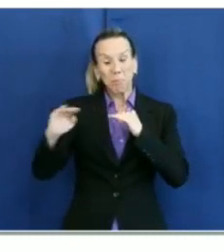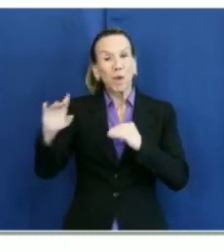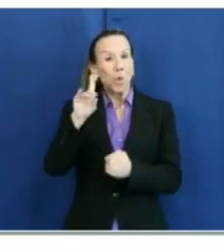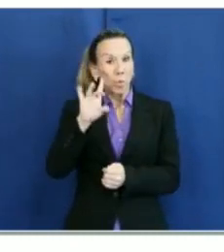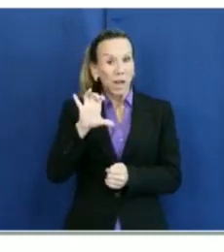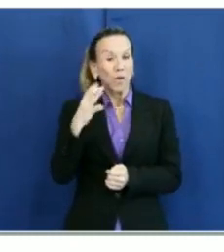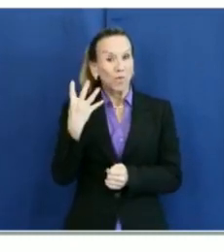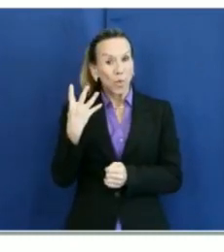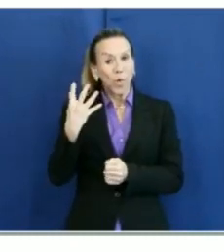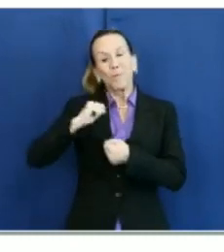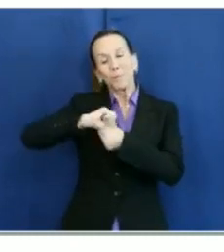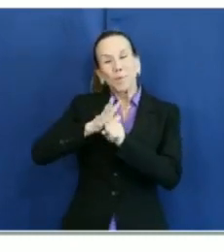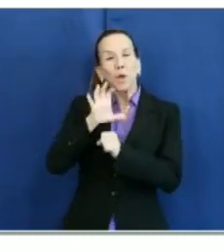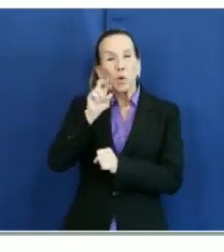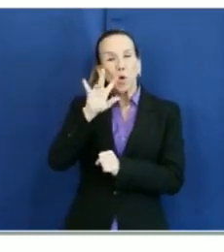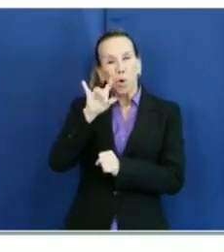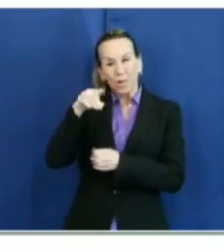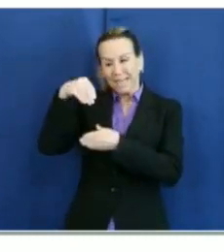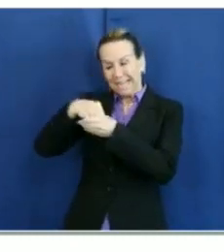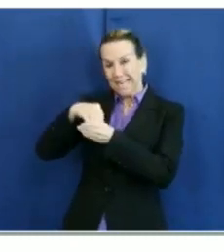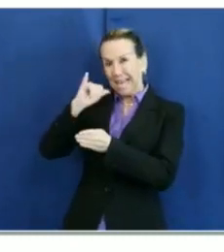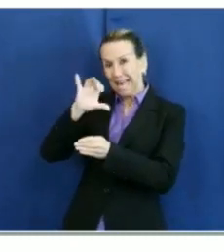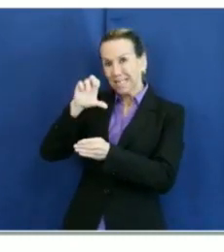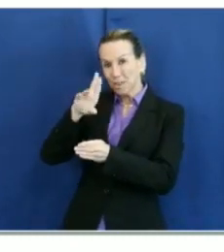104 COVID-related in our ICUs.